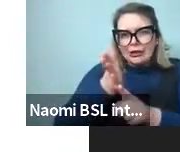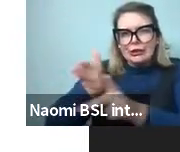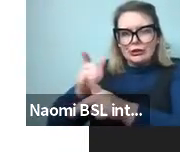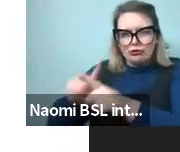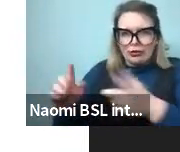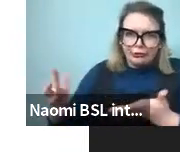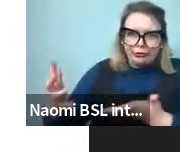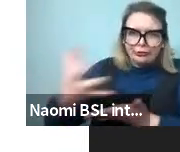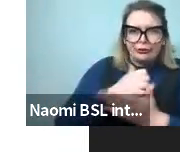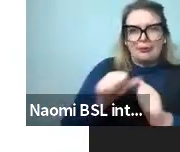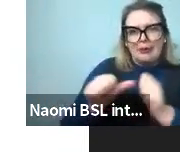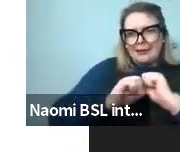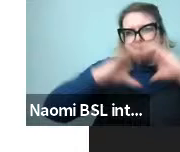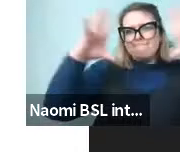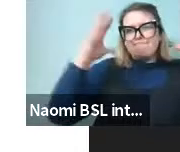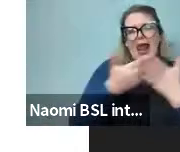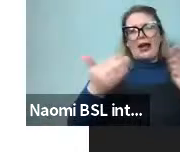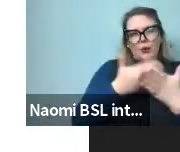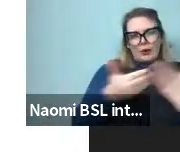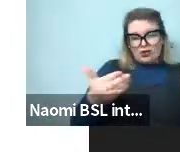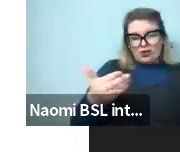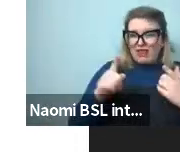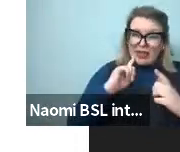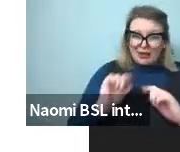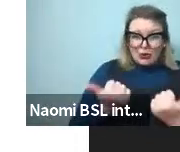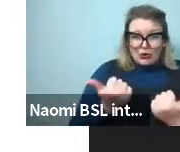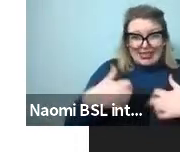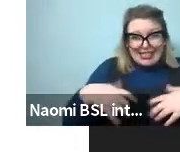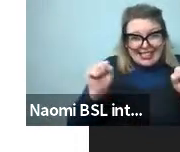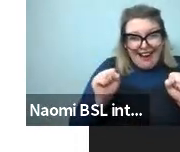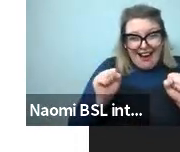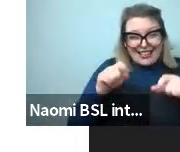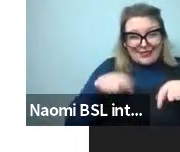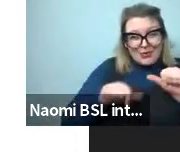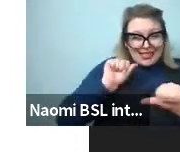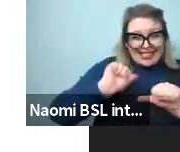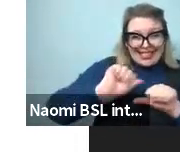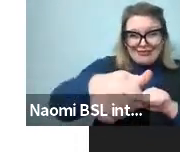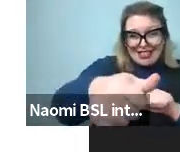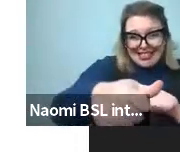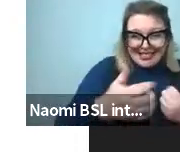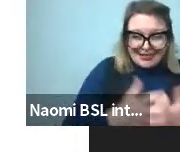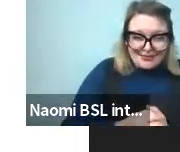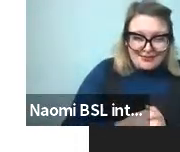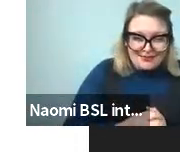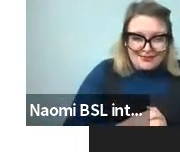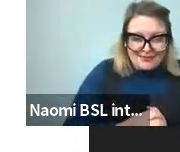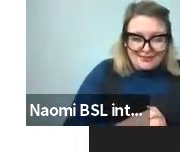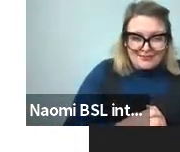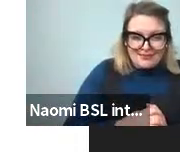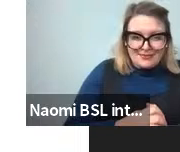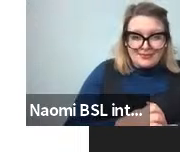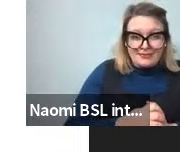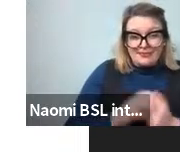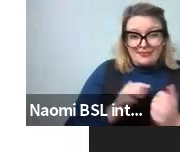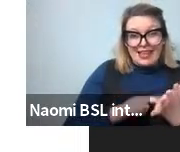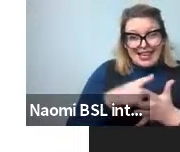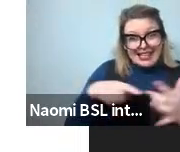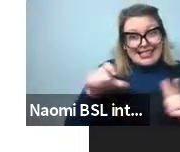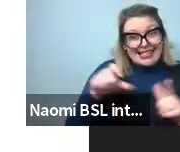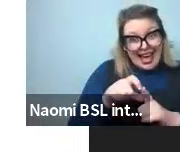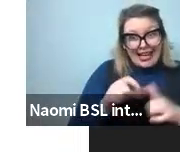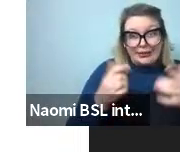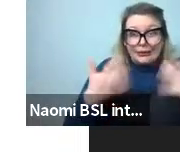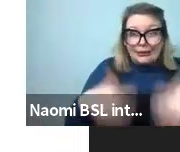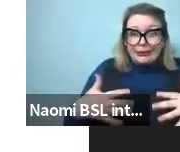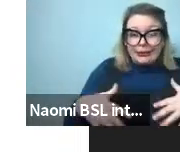sort of start for our series on language structure and language use. I think it's notable that Ted's really generated both a